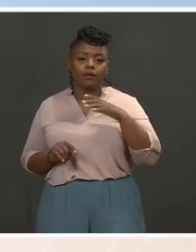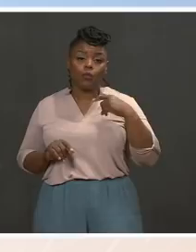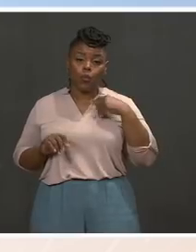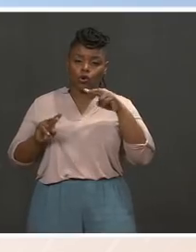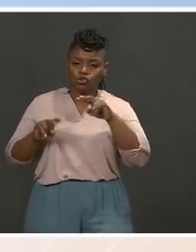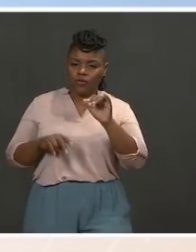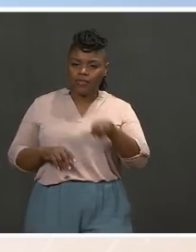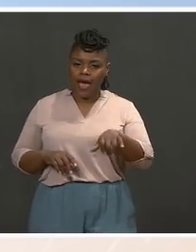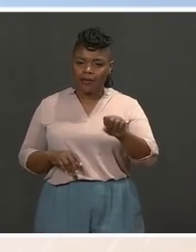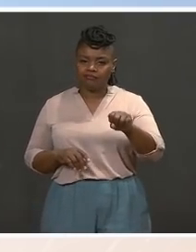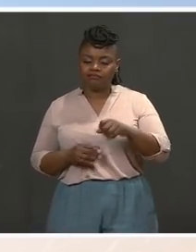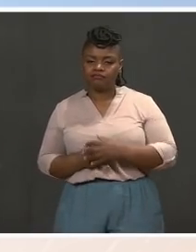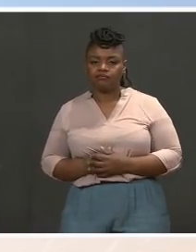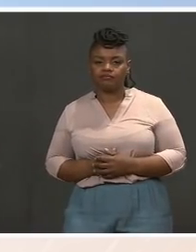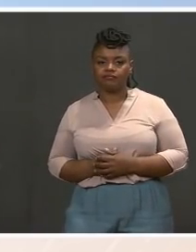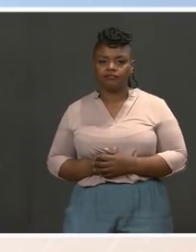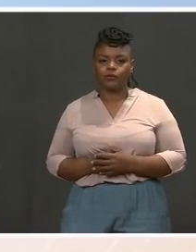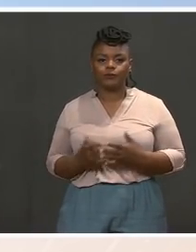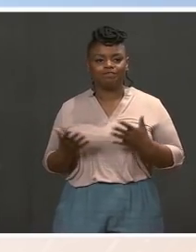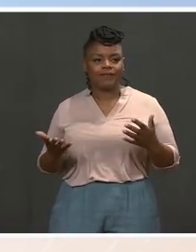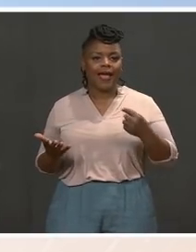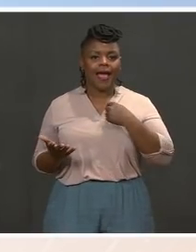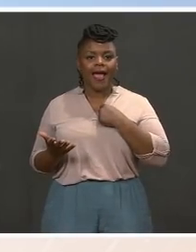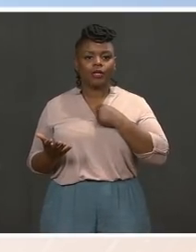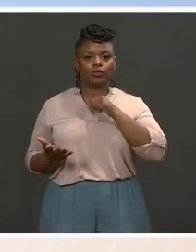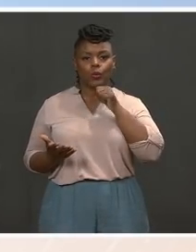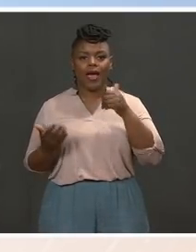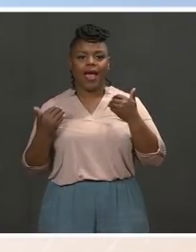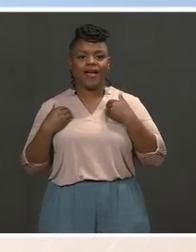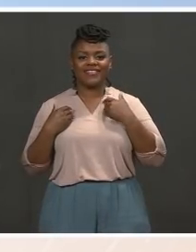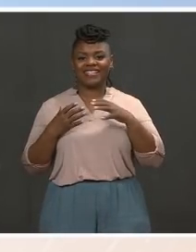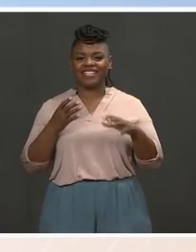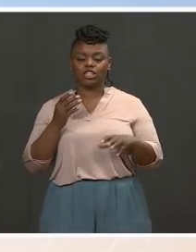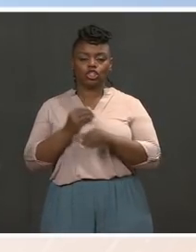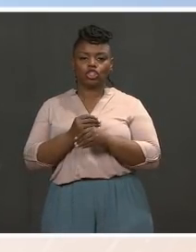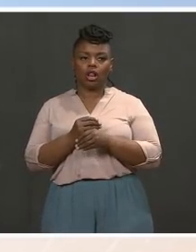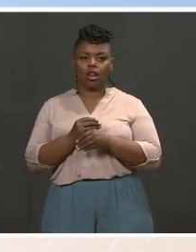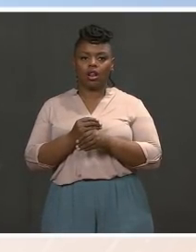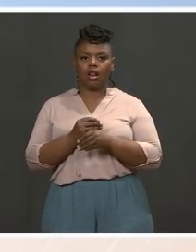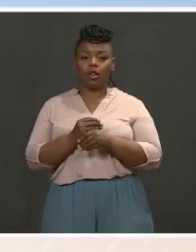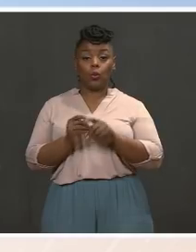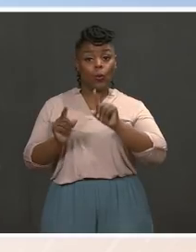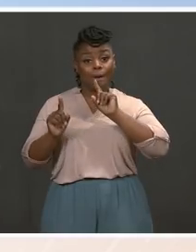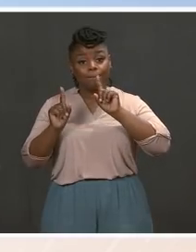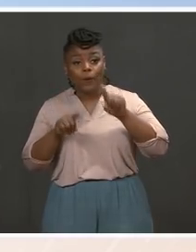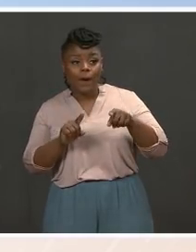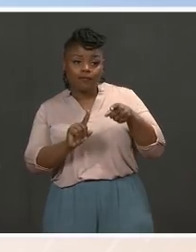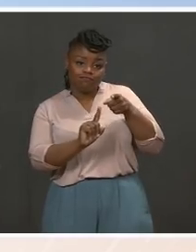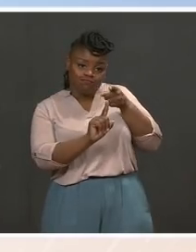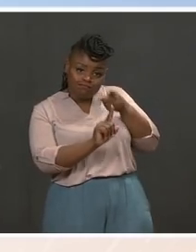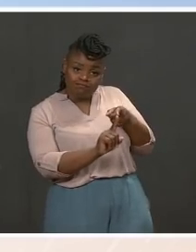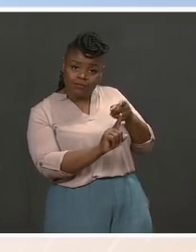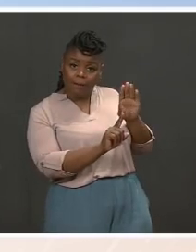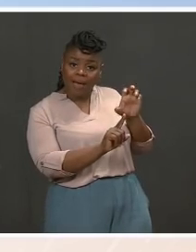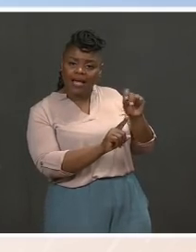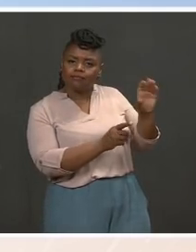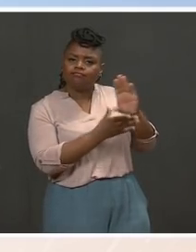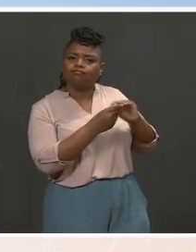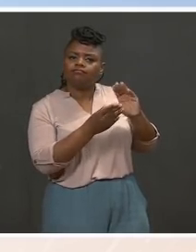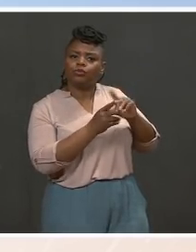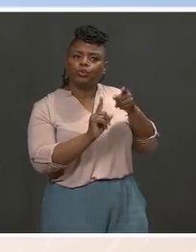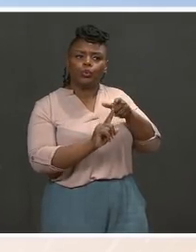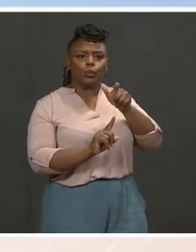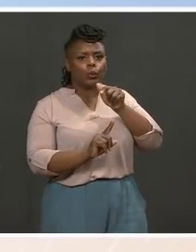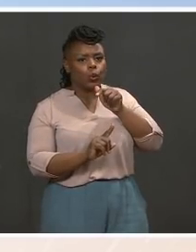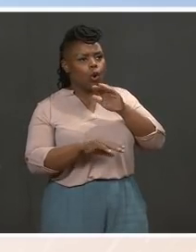You know, I'm not sure — I don't have anything to preview for you in terms of him addressing spring breakers publicly. I will say